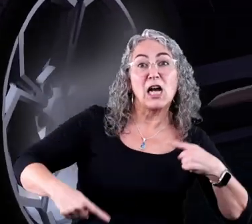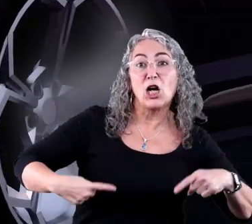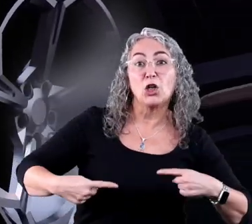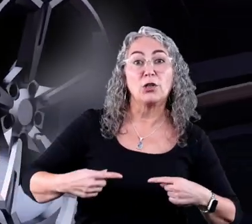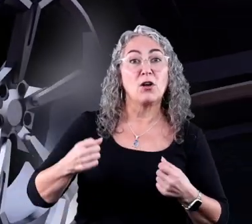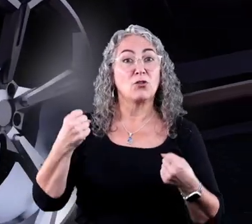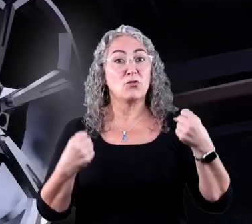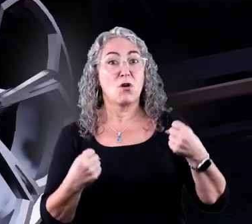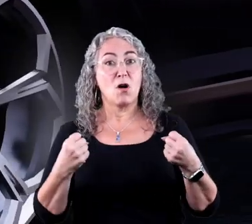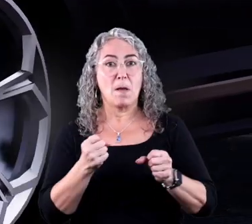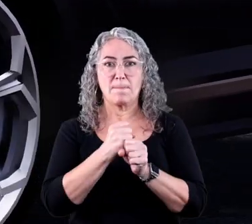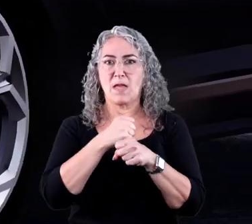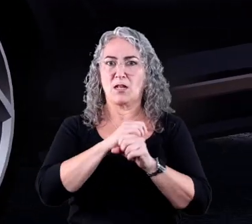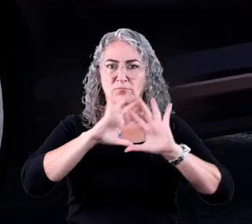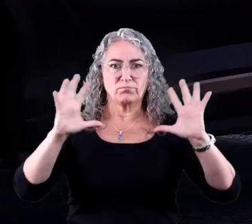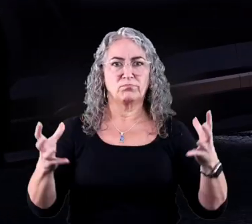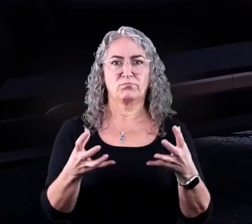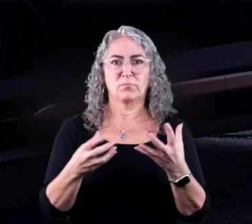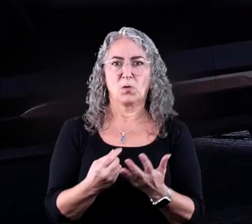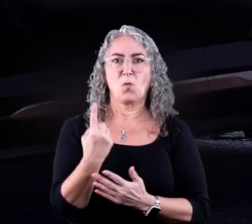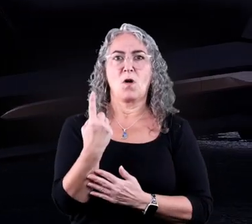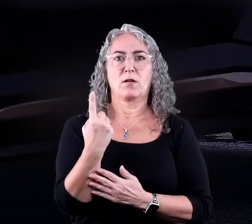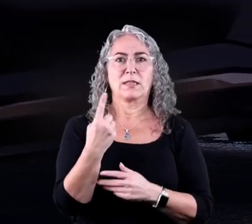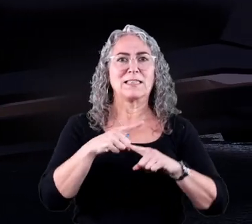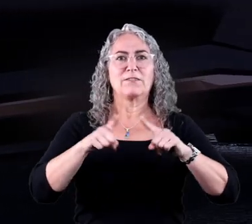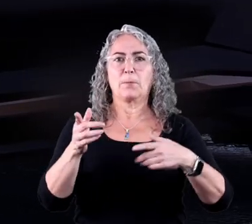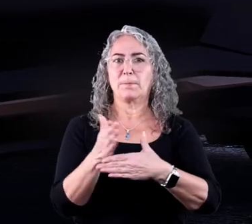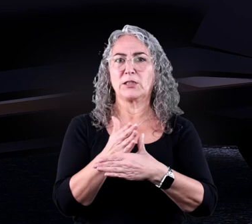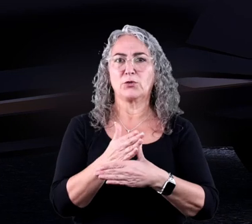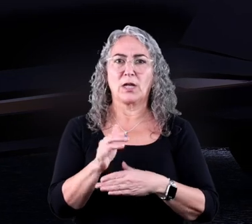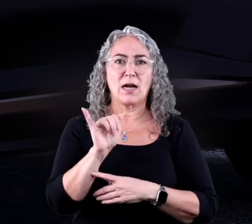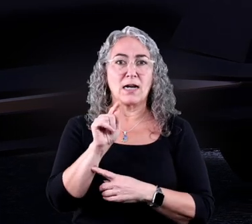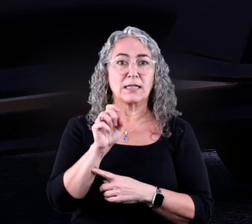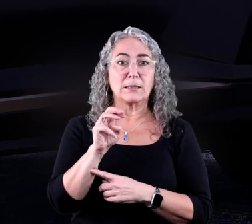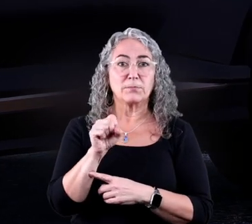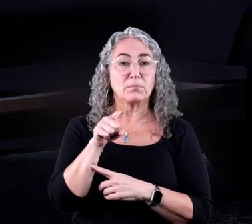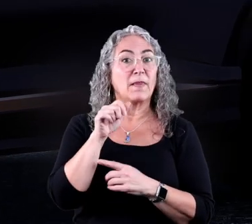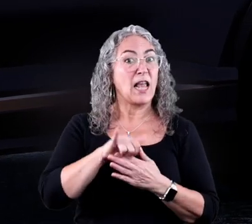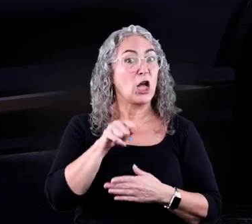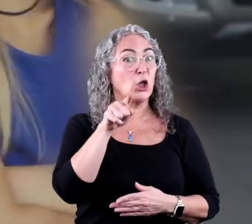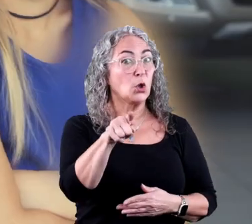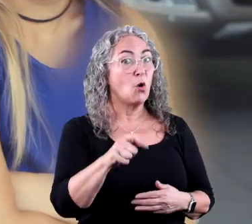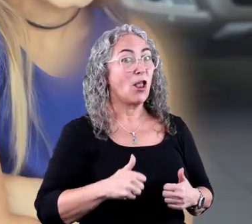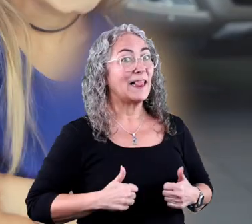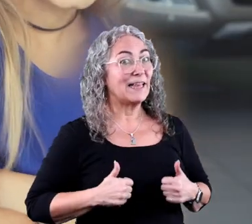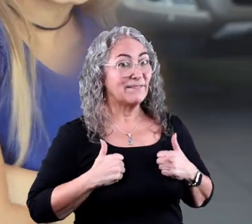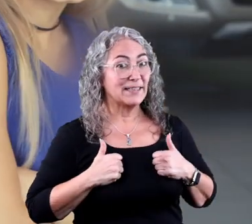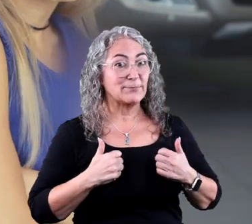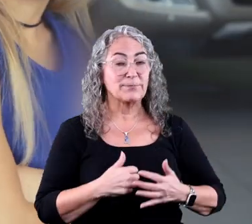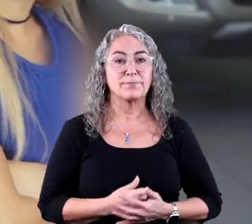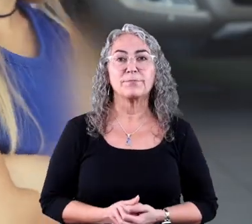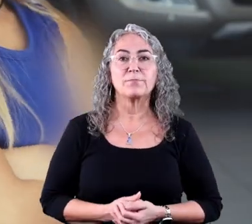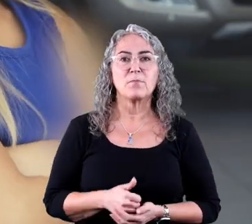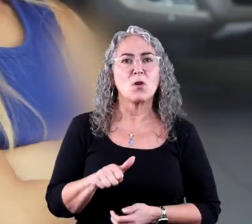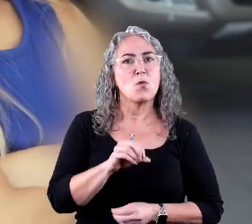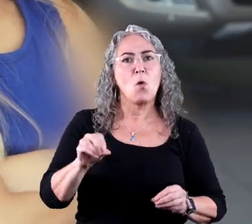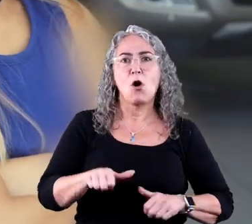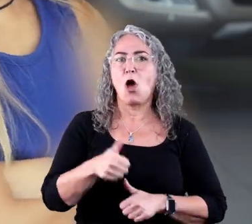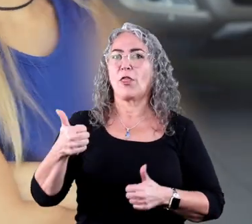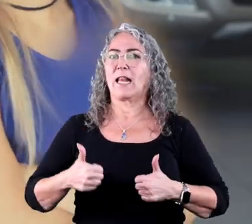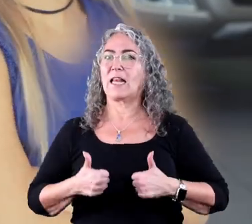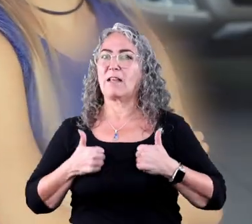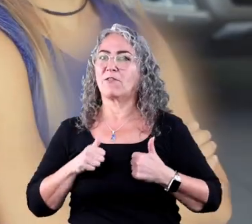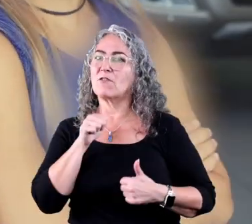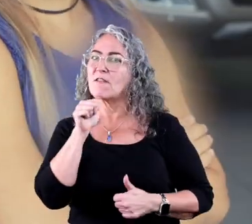a car are both made up of matter, the difference between those items and you is that you are living and those other